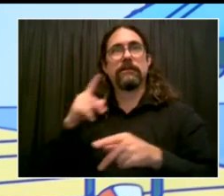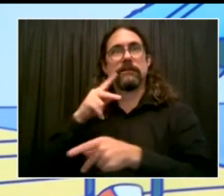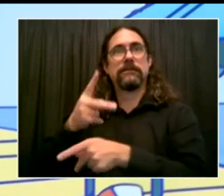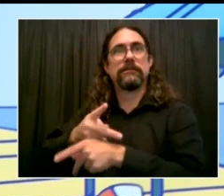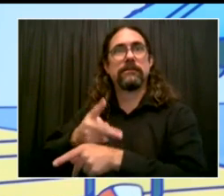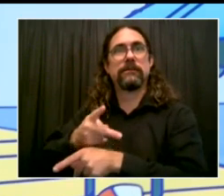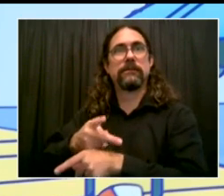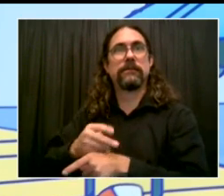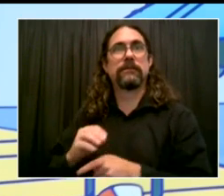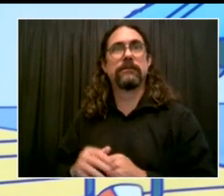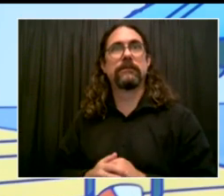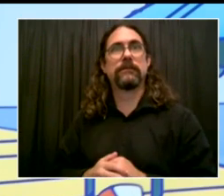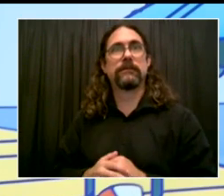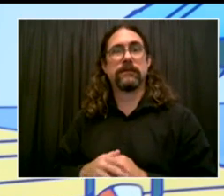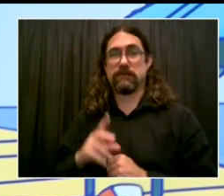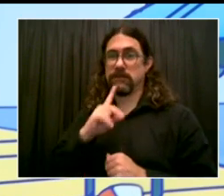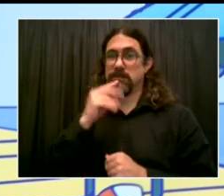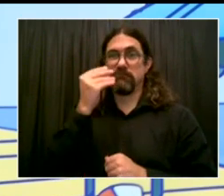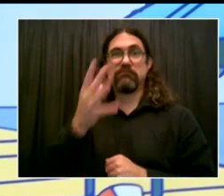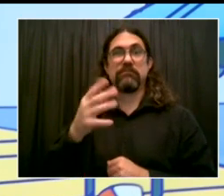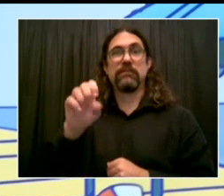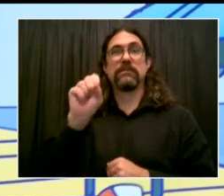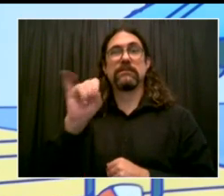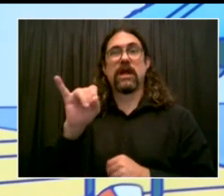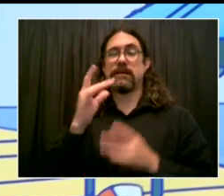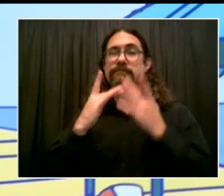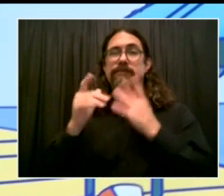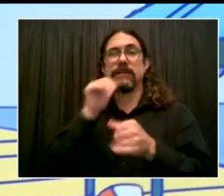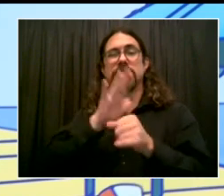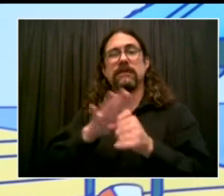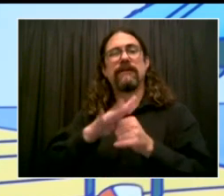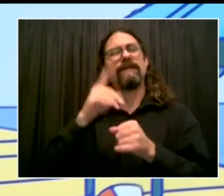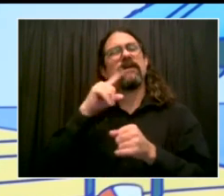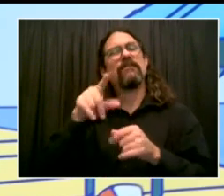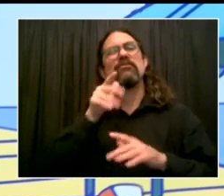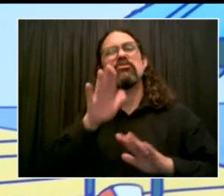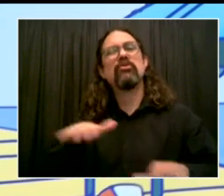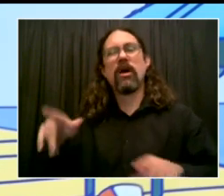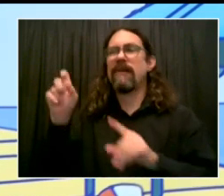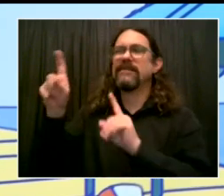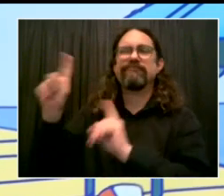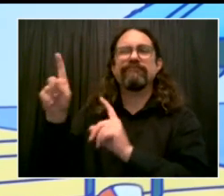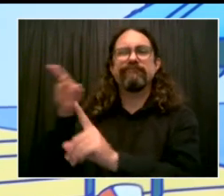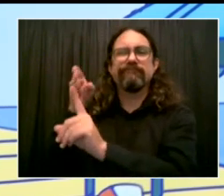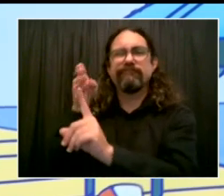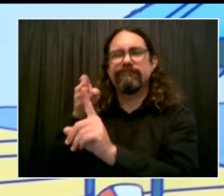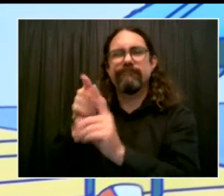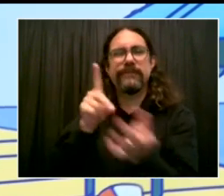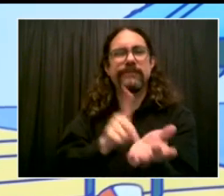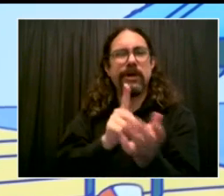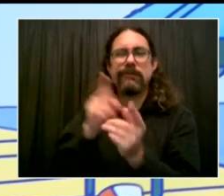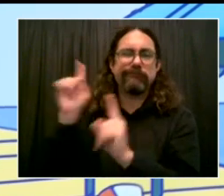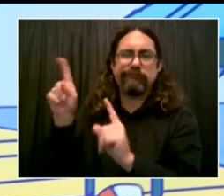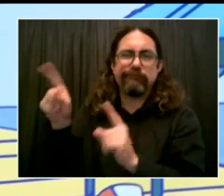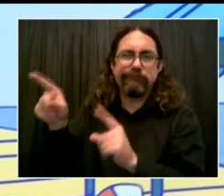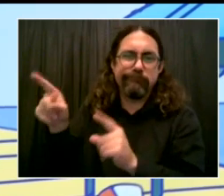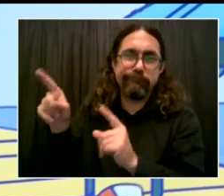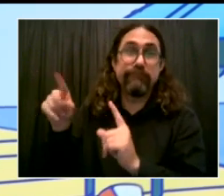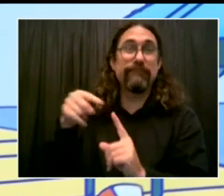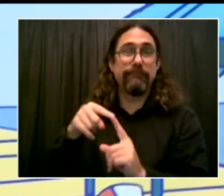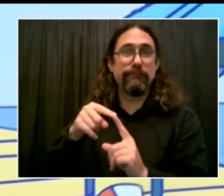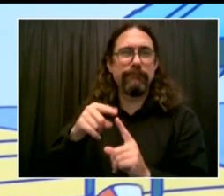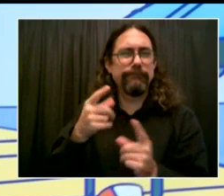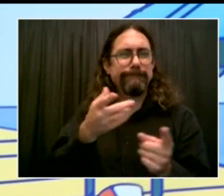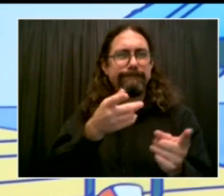families going through so much. I'm proud to announce an investment of $125 million to bring this